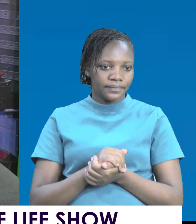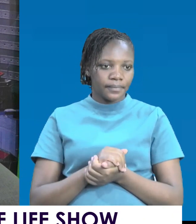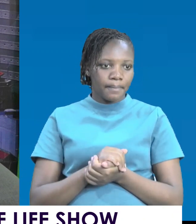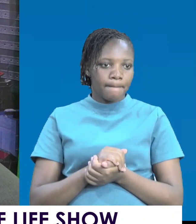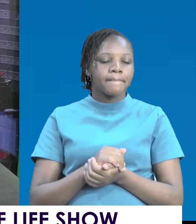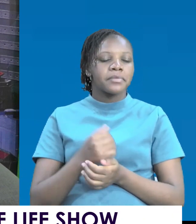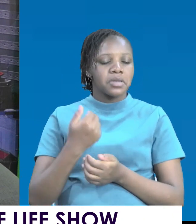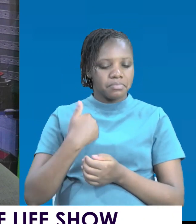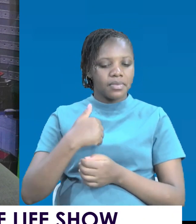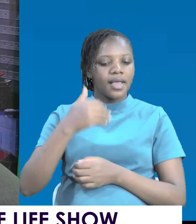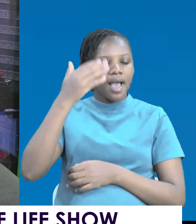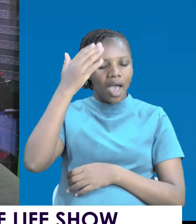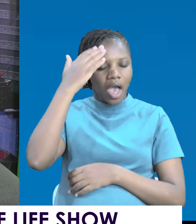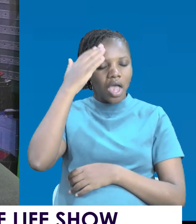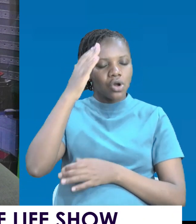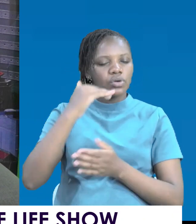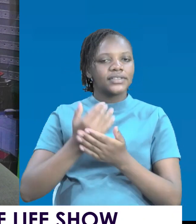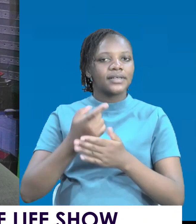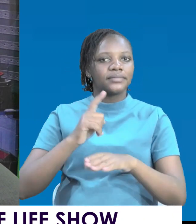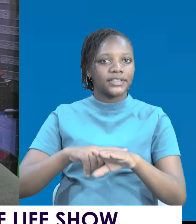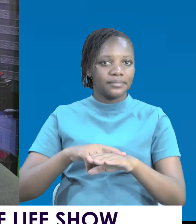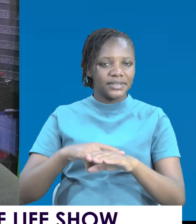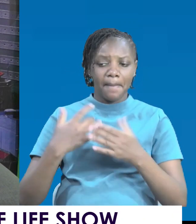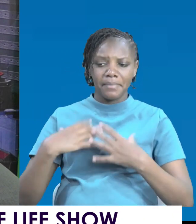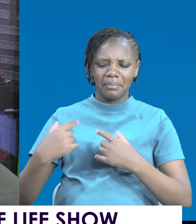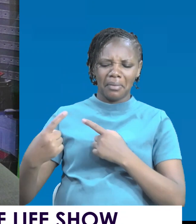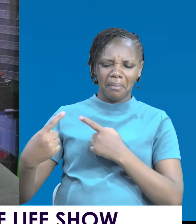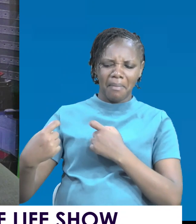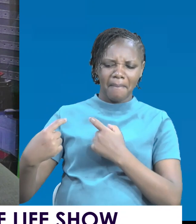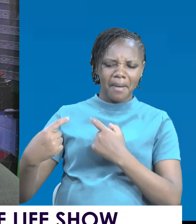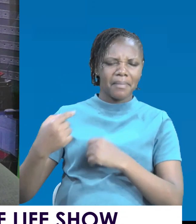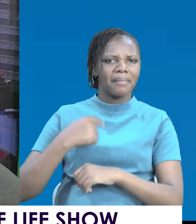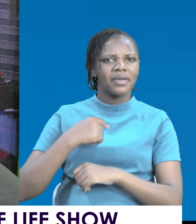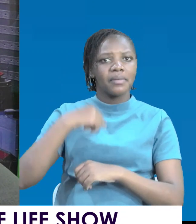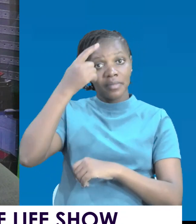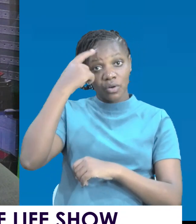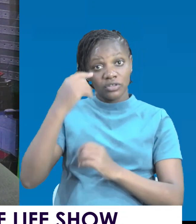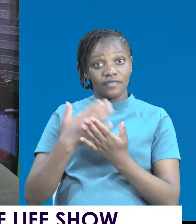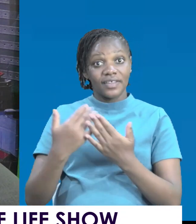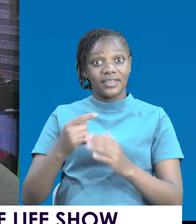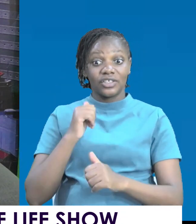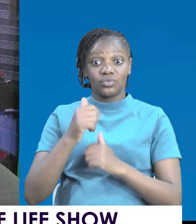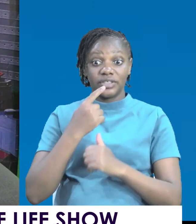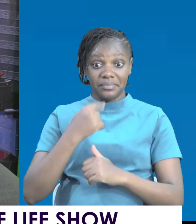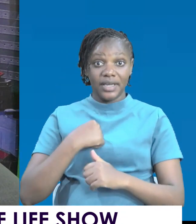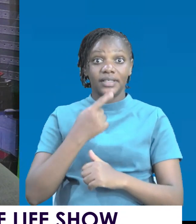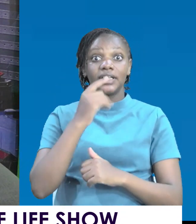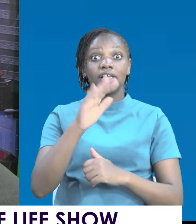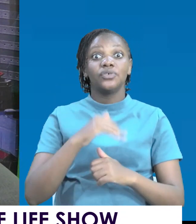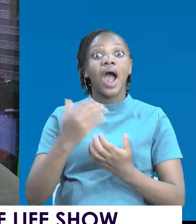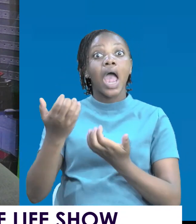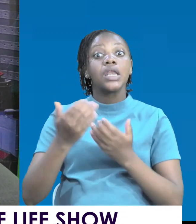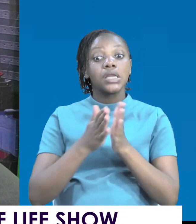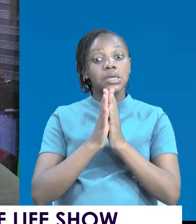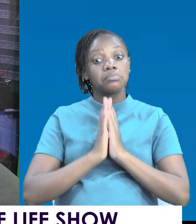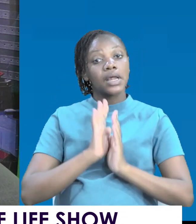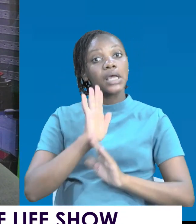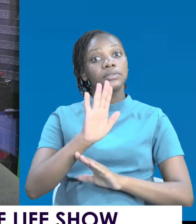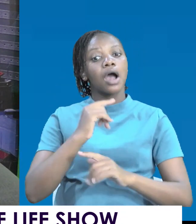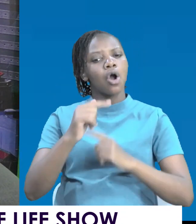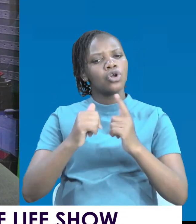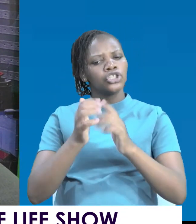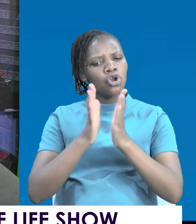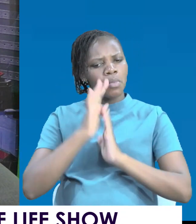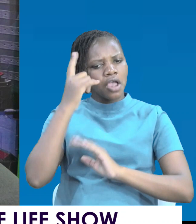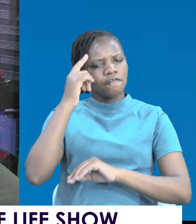I know sometimes I get a backlashing for the things that I am bringing to you. I need your prayers. Keep praying